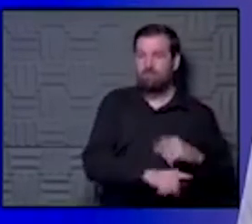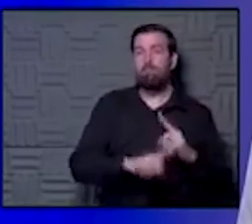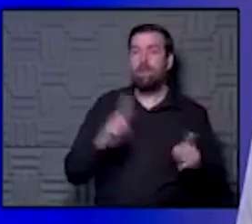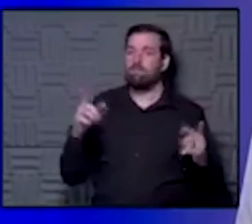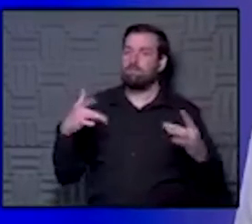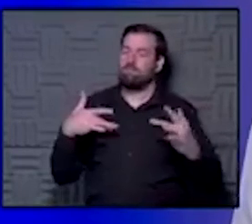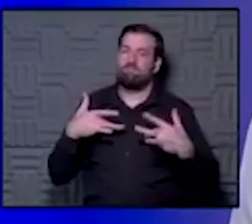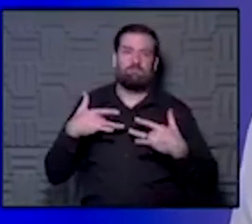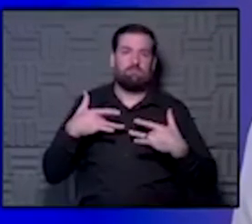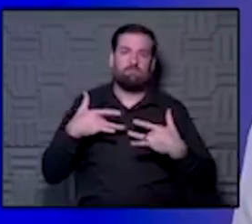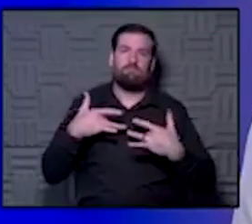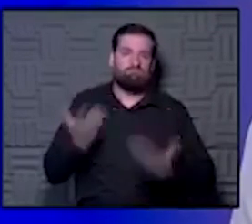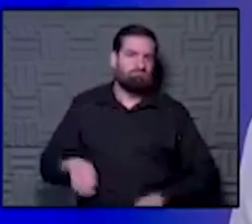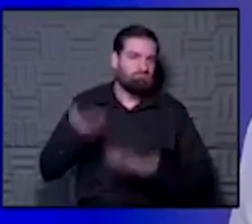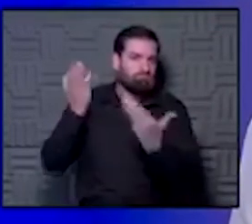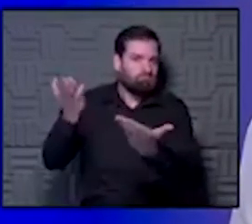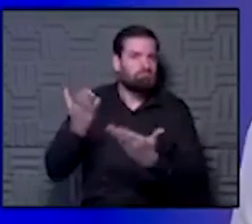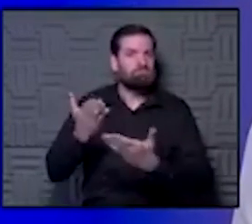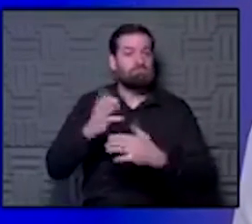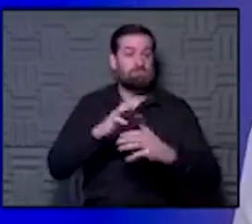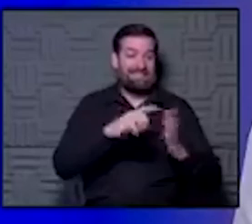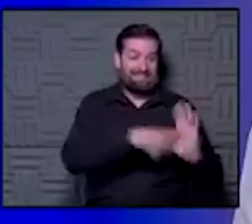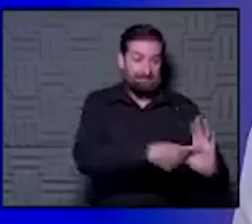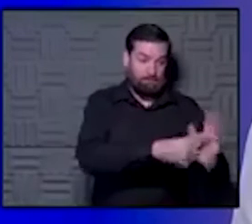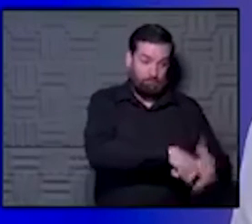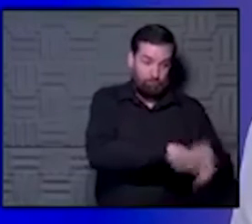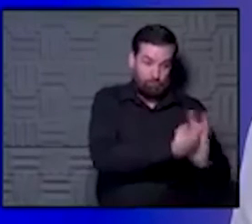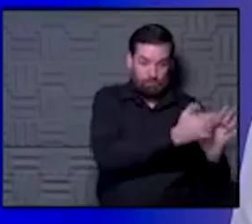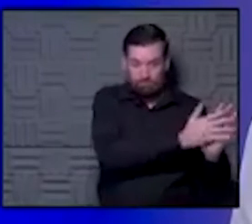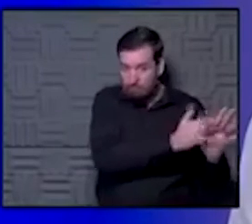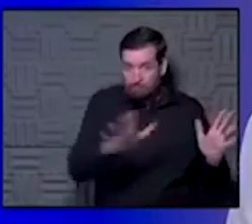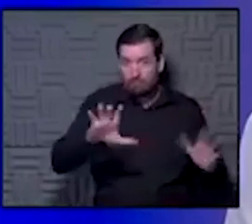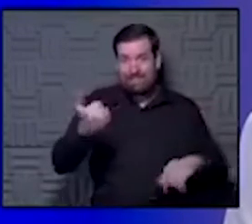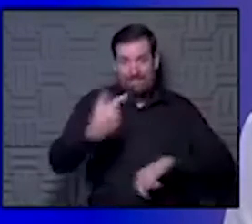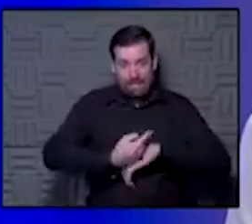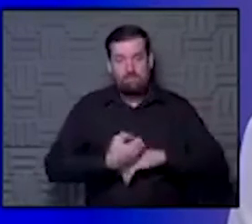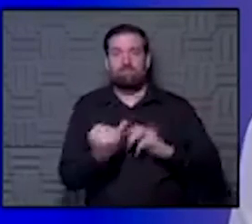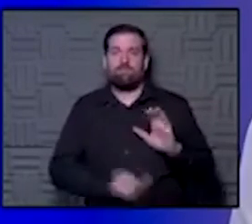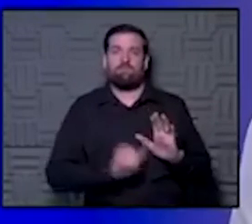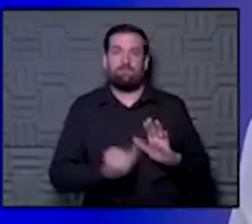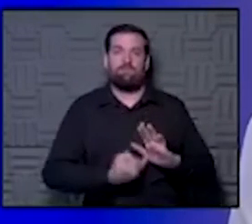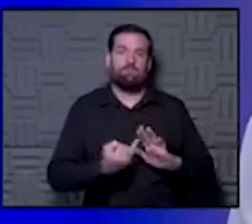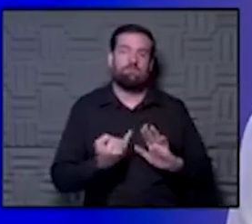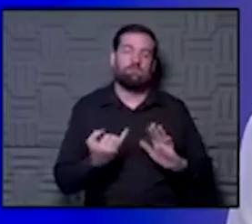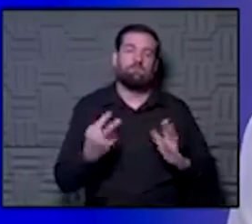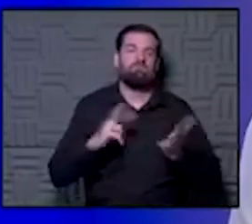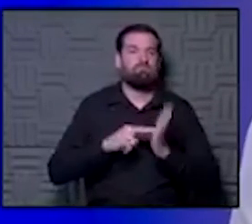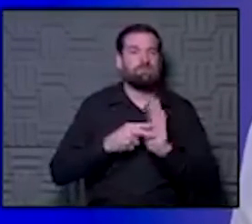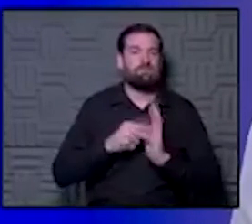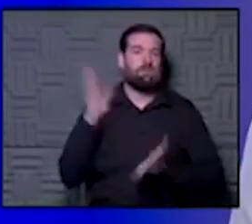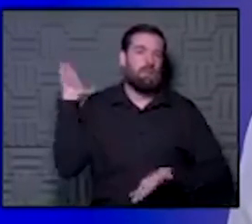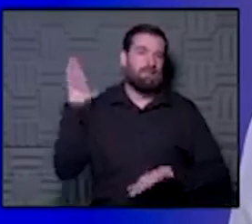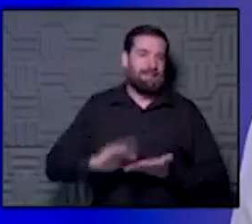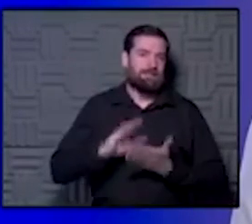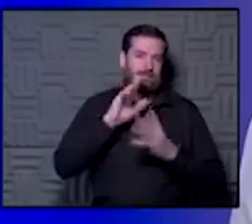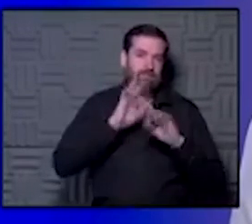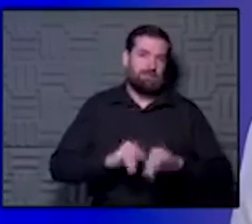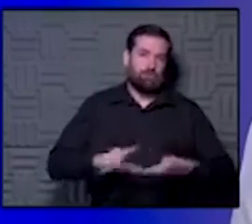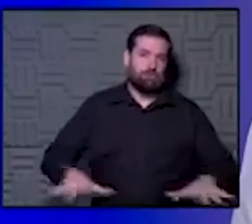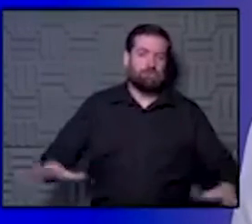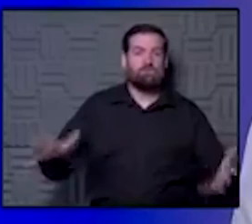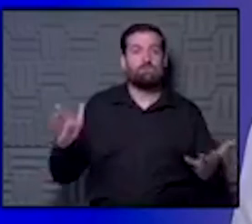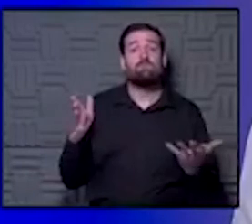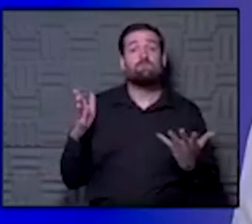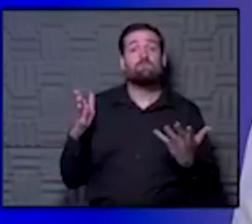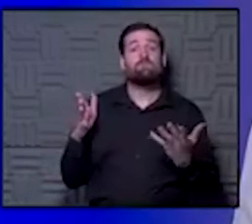if you can stay isolated for 10 days after symptom onset, you are probably going to be less infectious. There may be